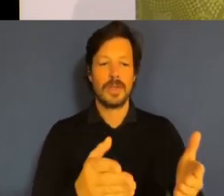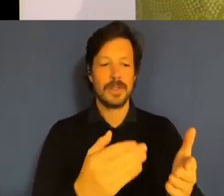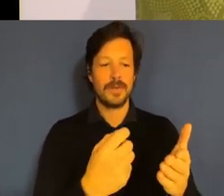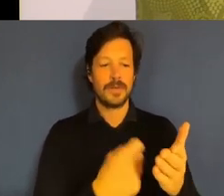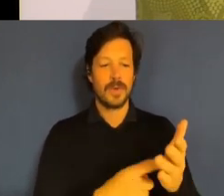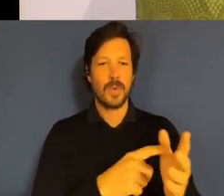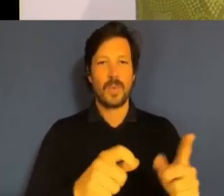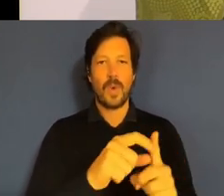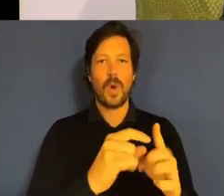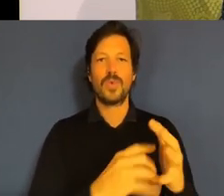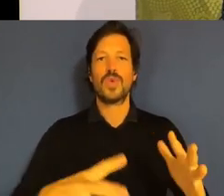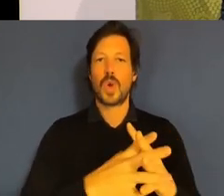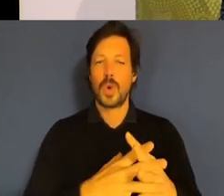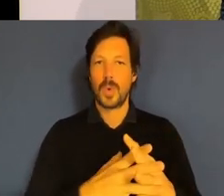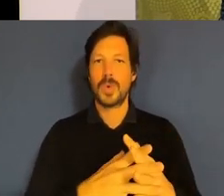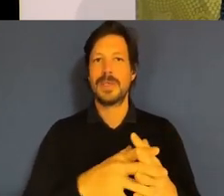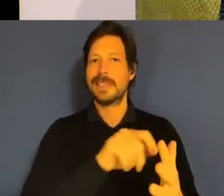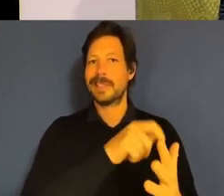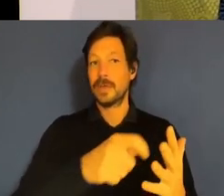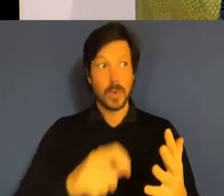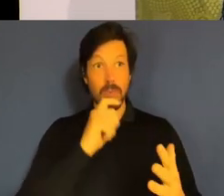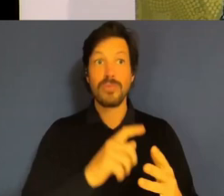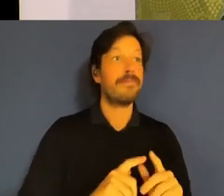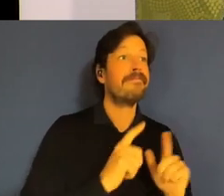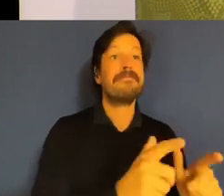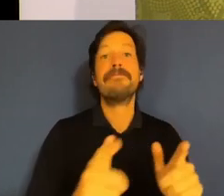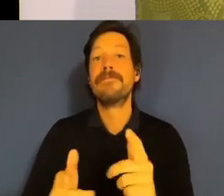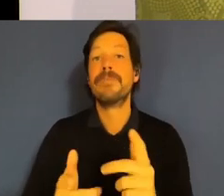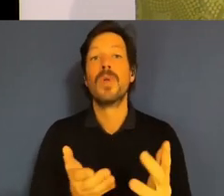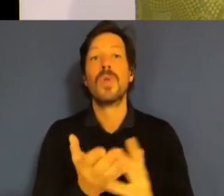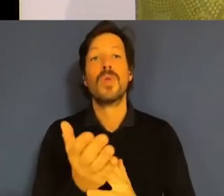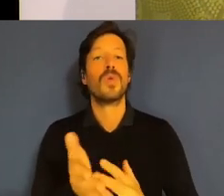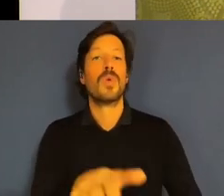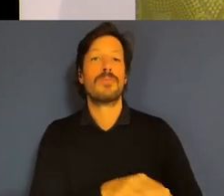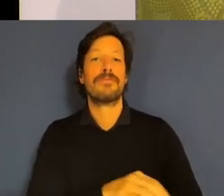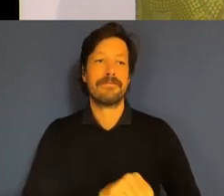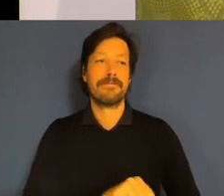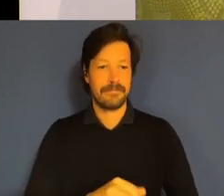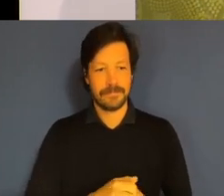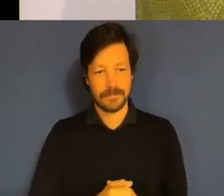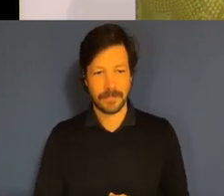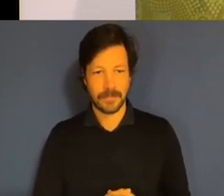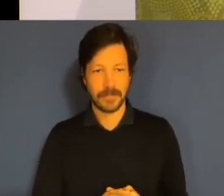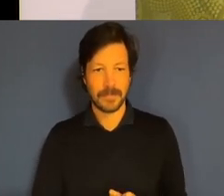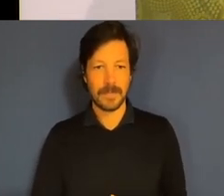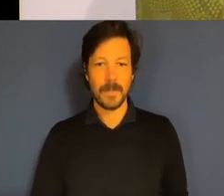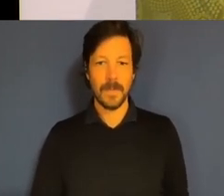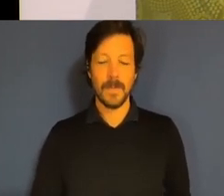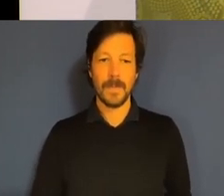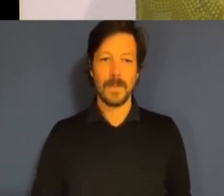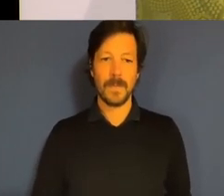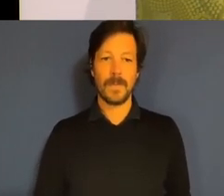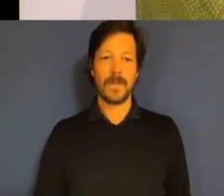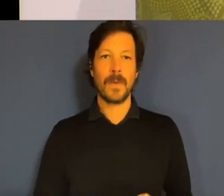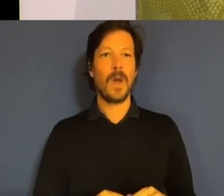roadshow, travelling around the country over the coming weeks. I think this is a real opportunity to reflect on 2022,